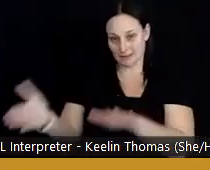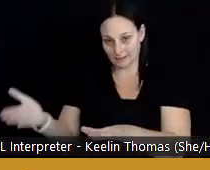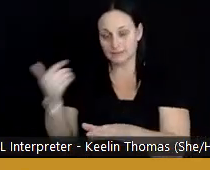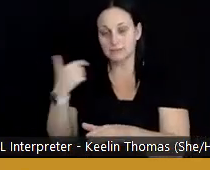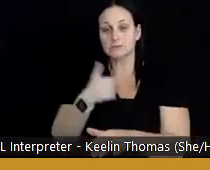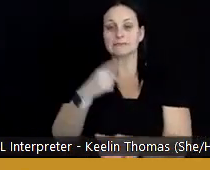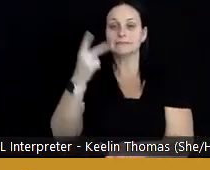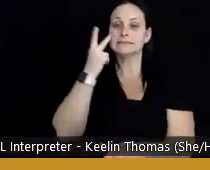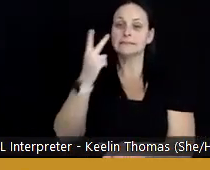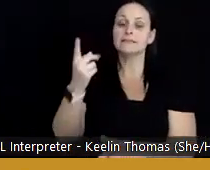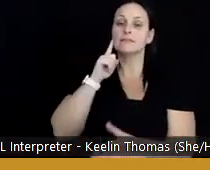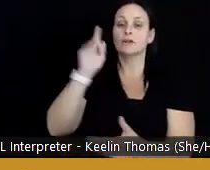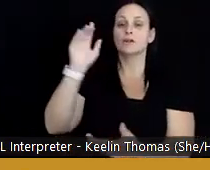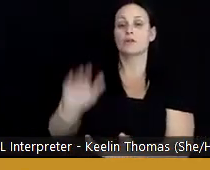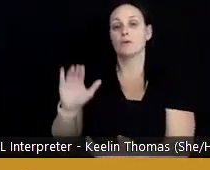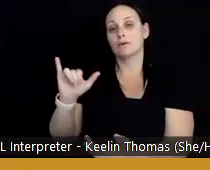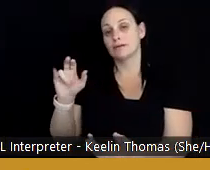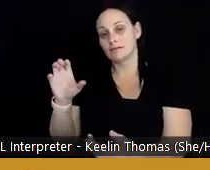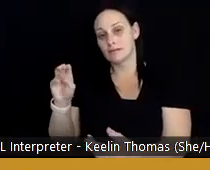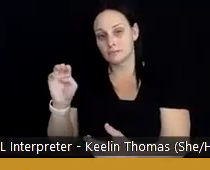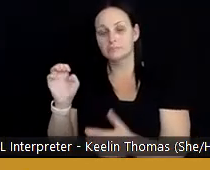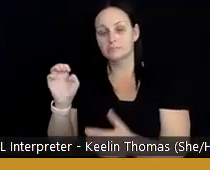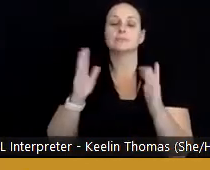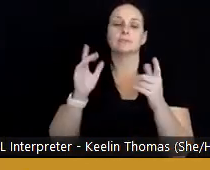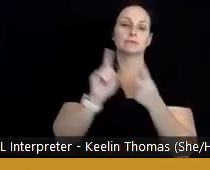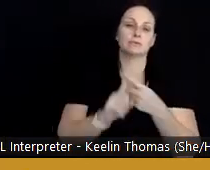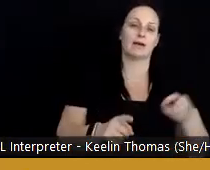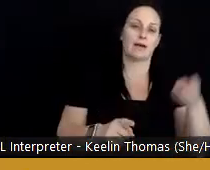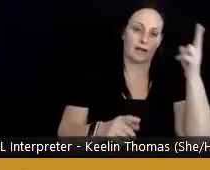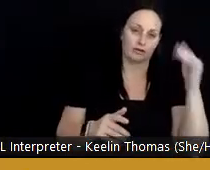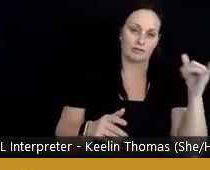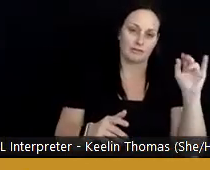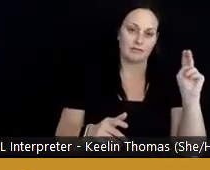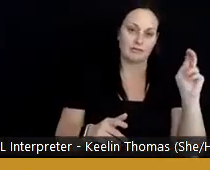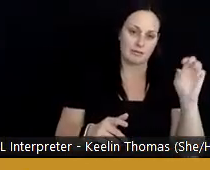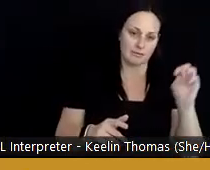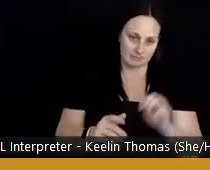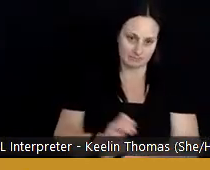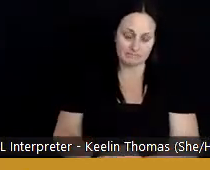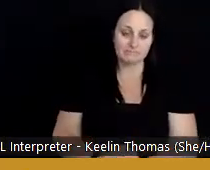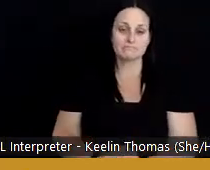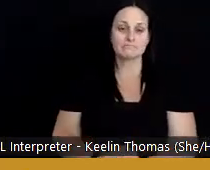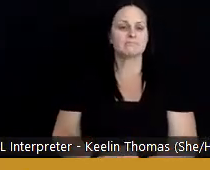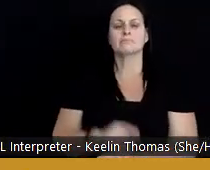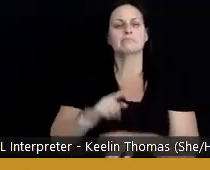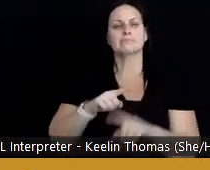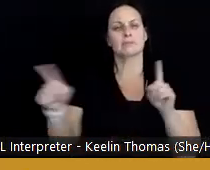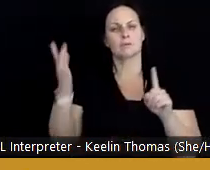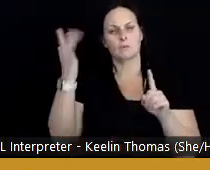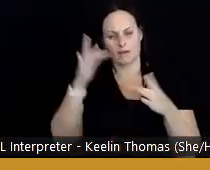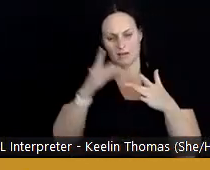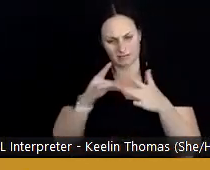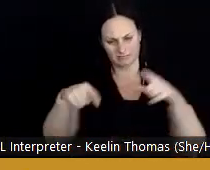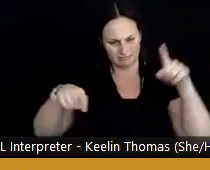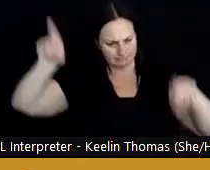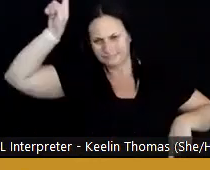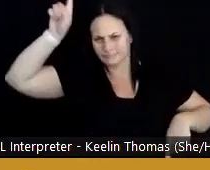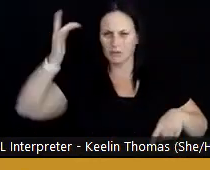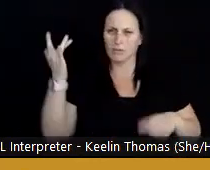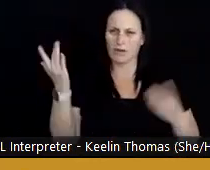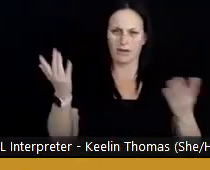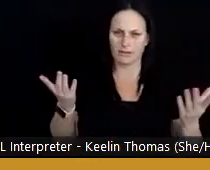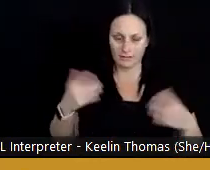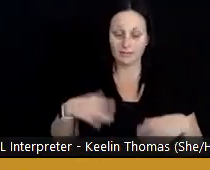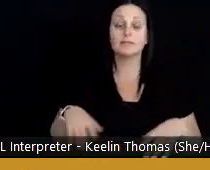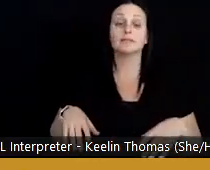those in lower income groups than those in higher income groups. What is driving disparities? What in